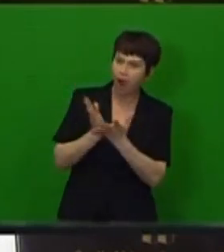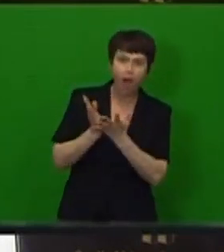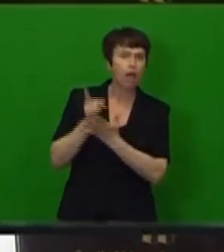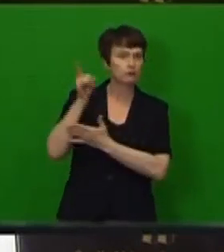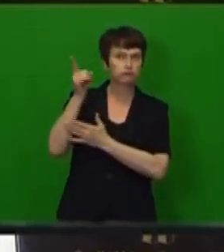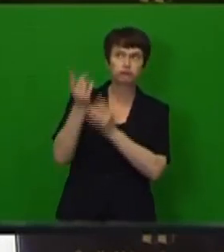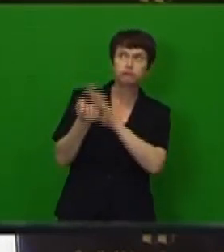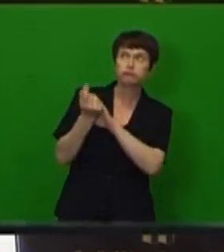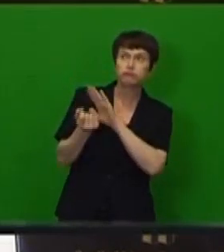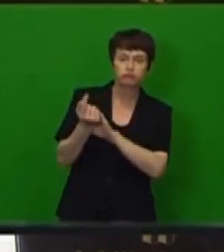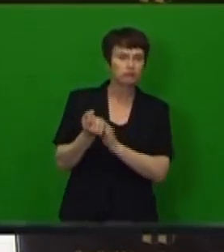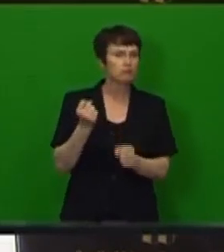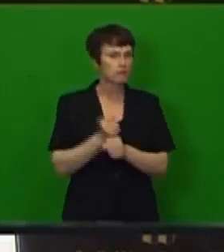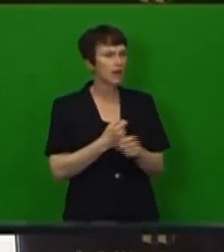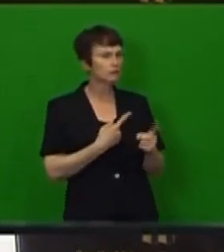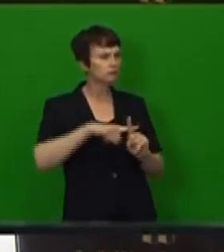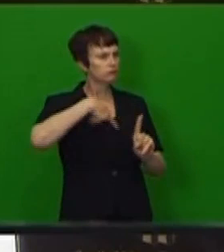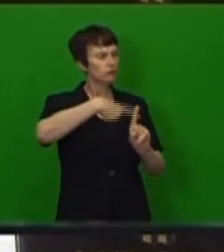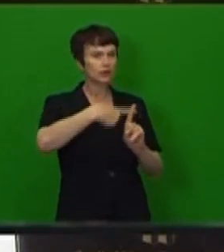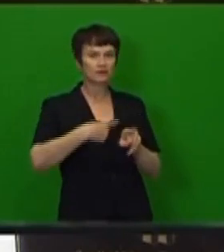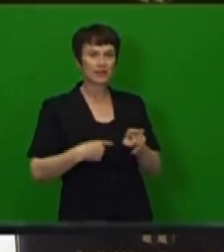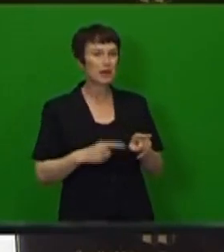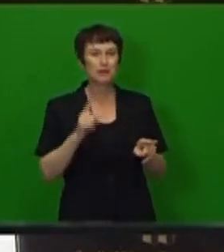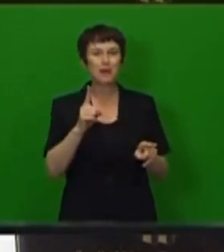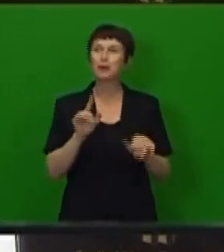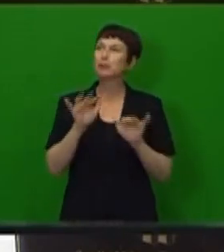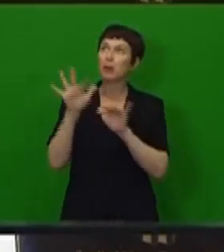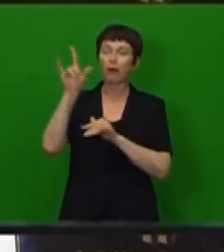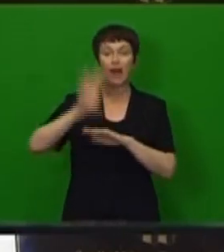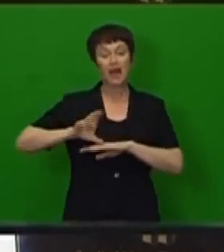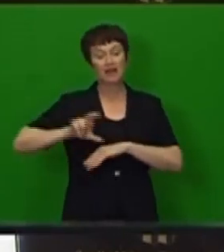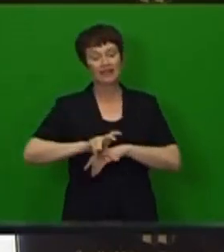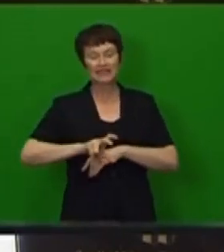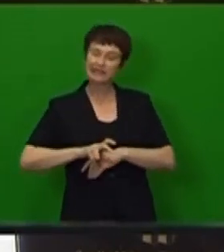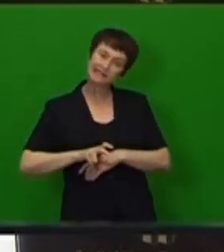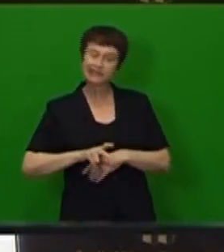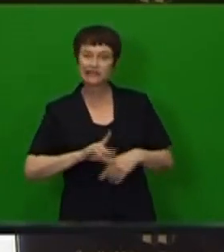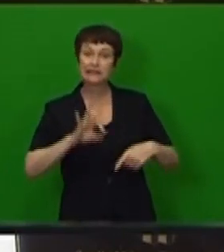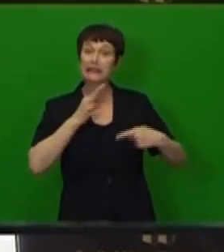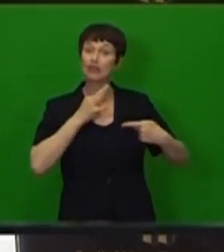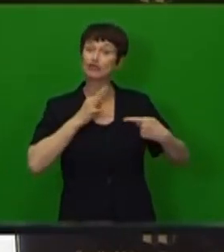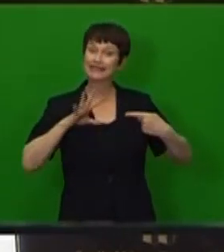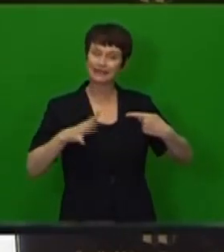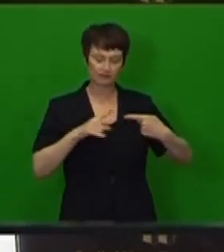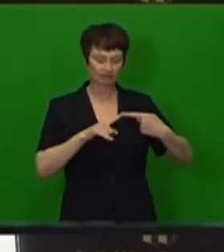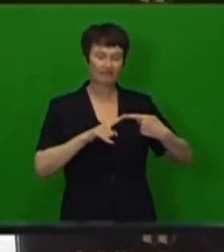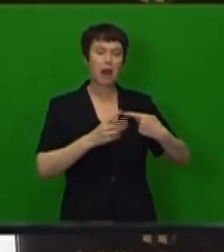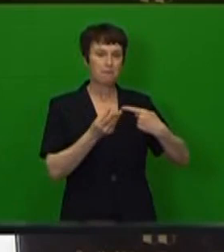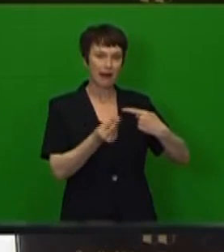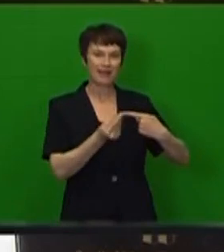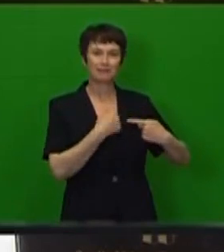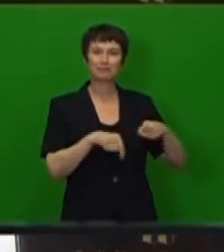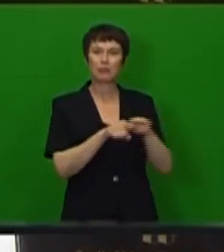investors remain concerned about domestic growth prospects and fiscal risks. GDP